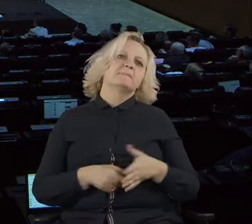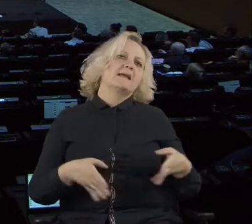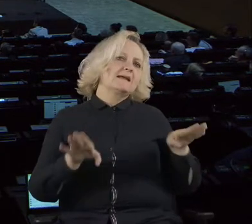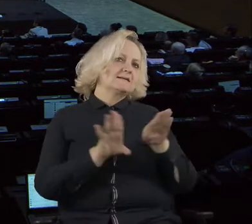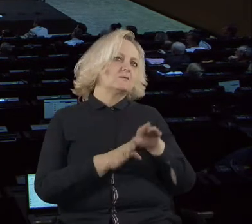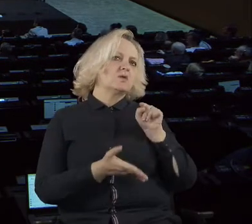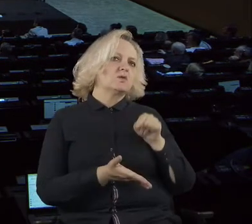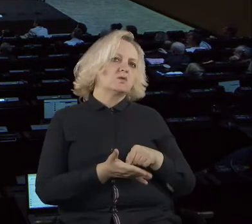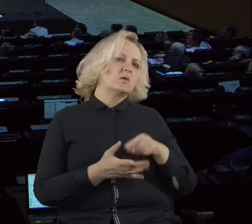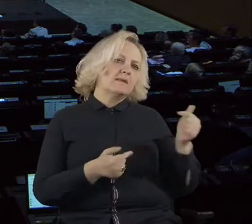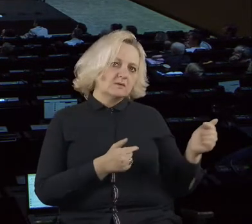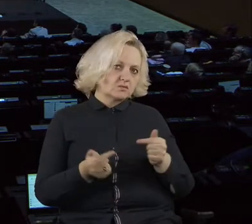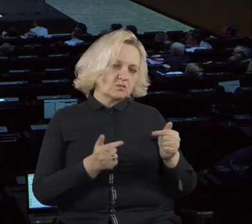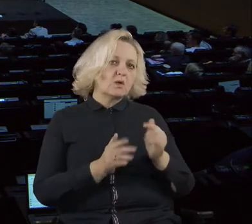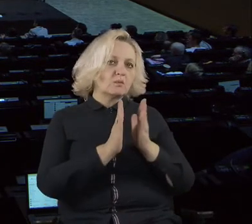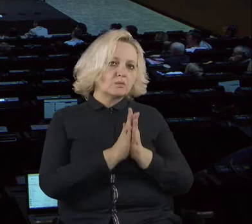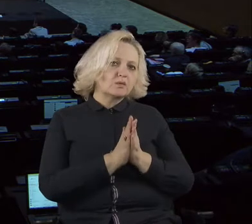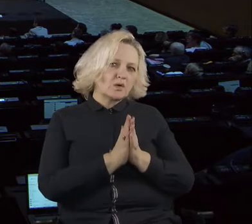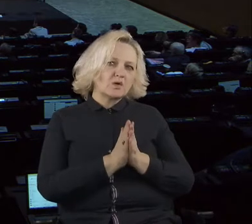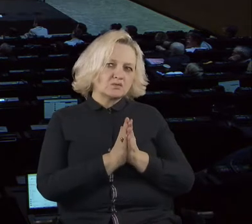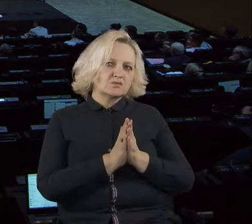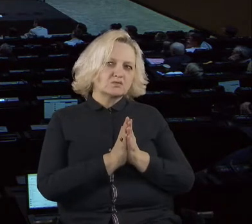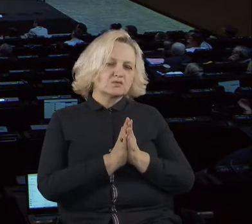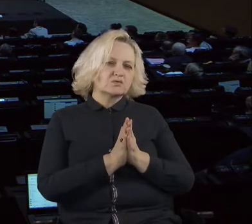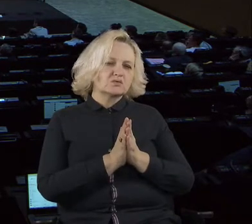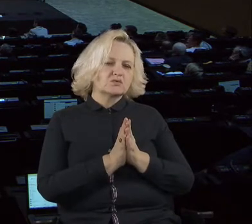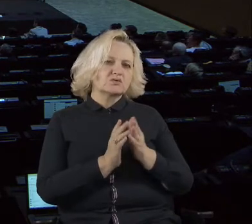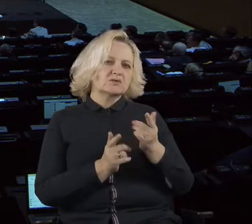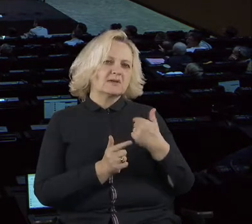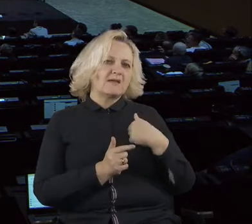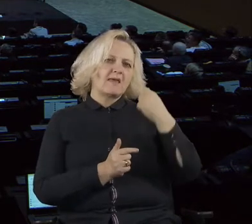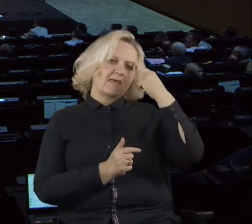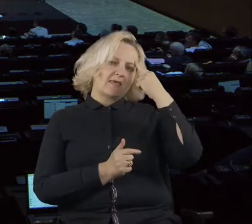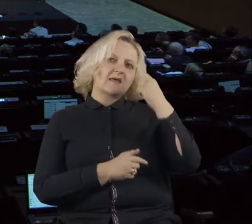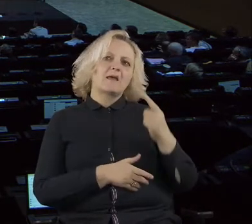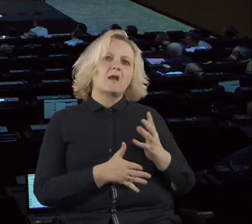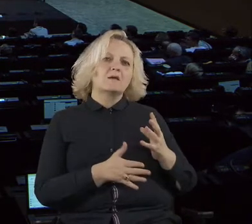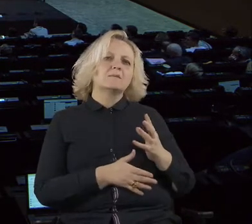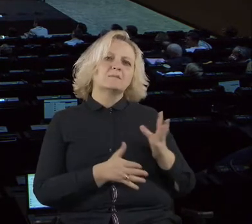of the opinions that were sent by you, the part of the panel as well.